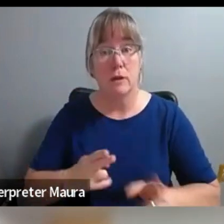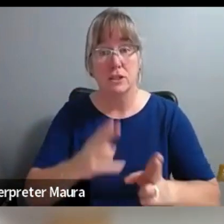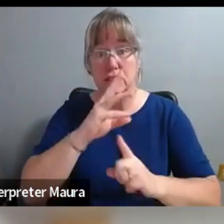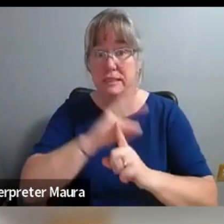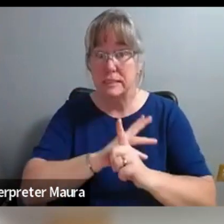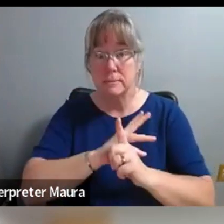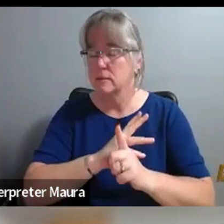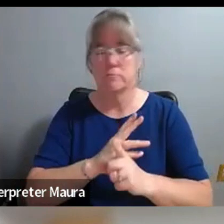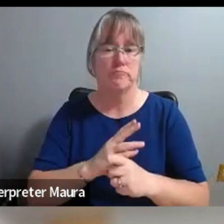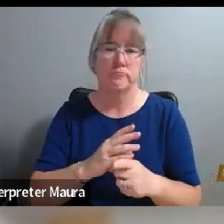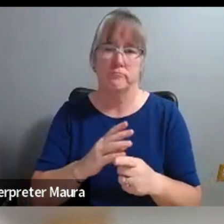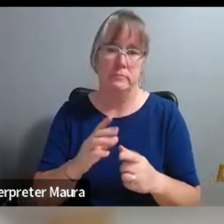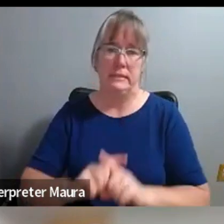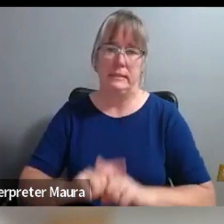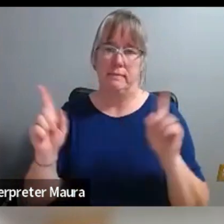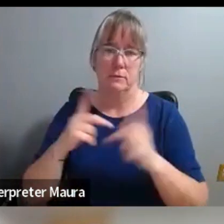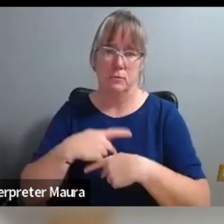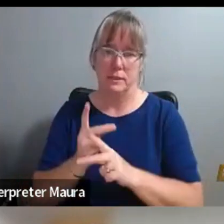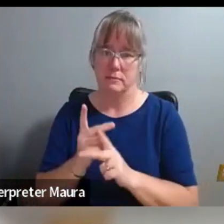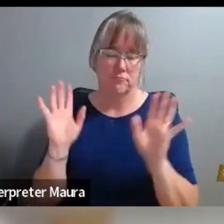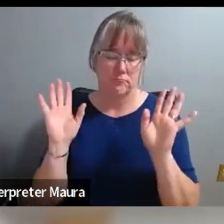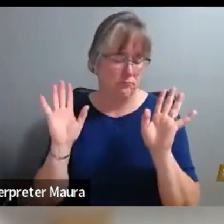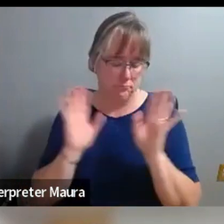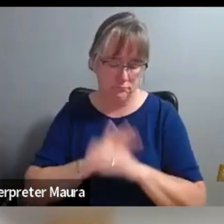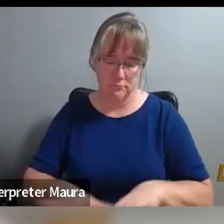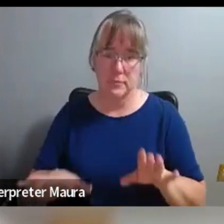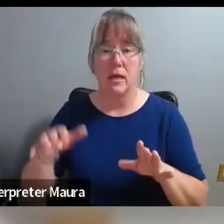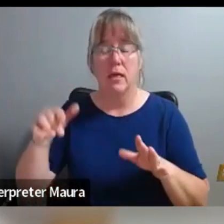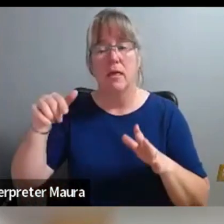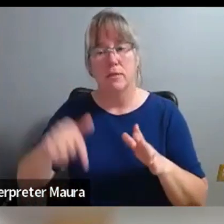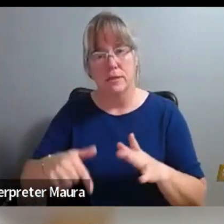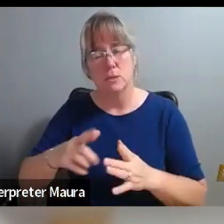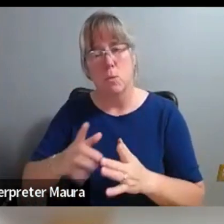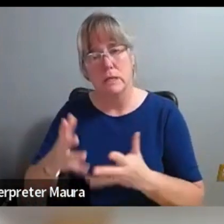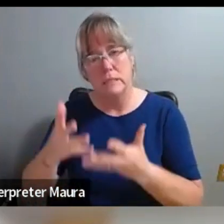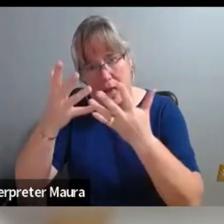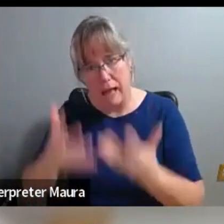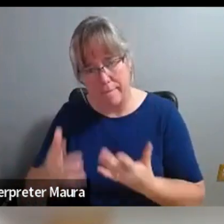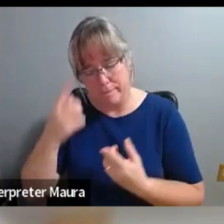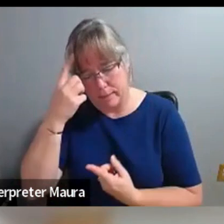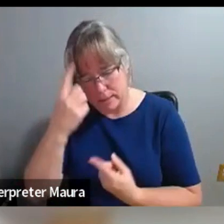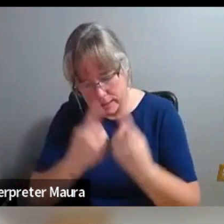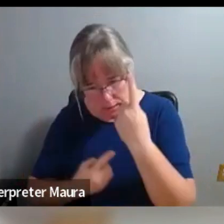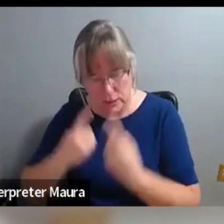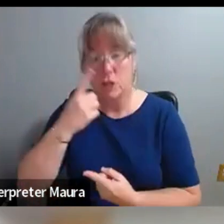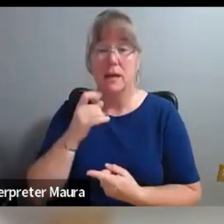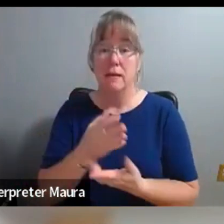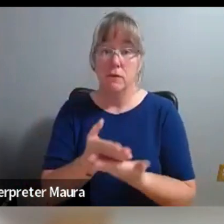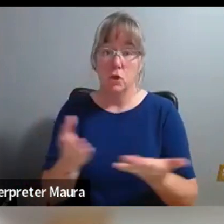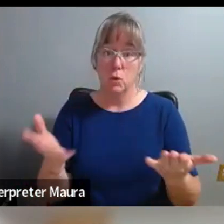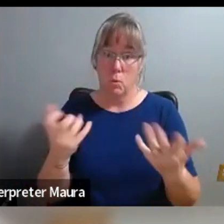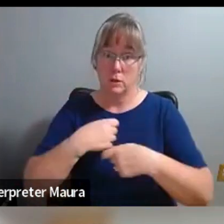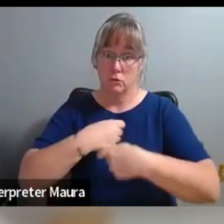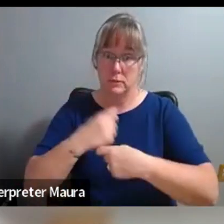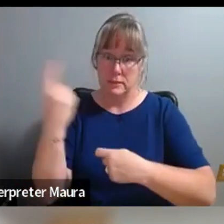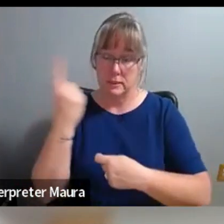months, you know, it, it just, it was deeply considered. And if you want to actually make something that's